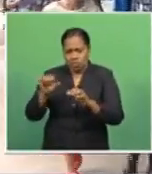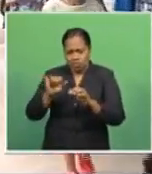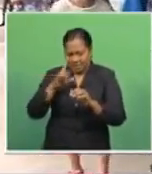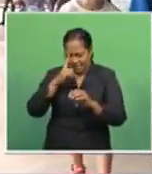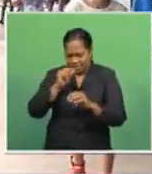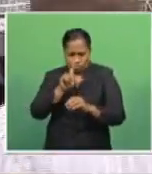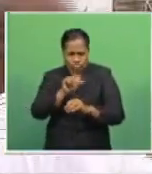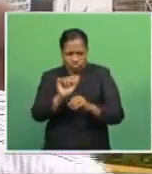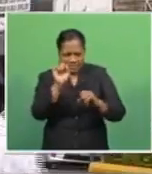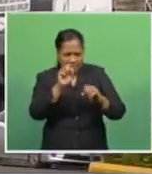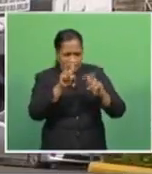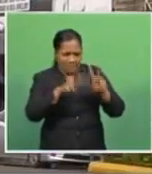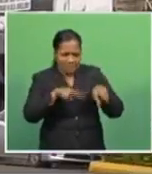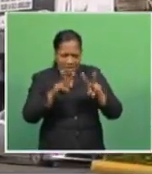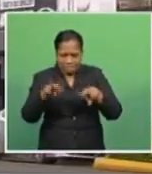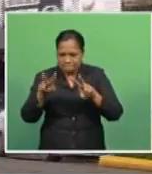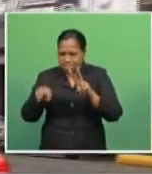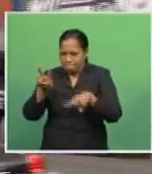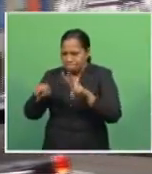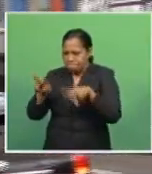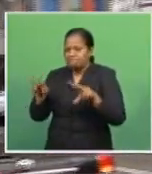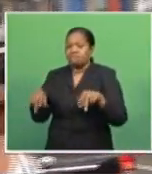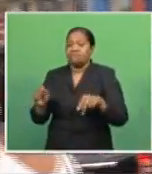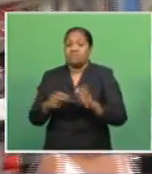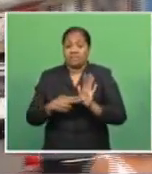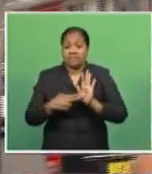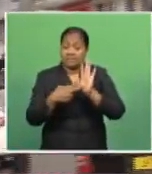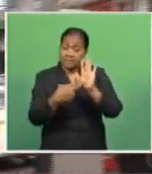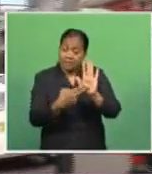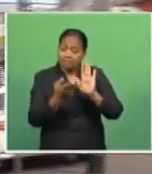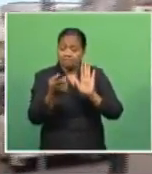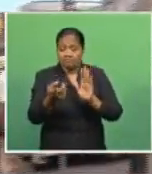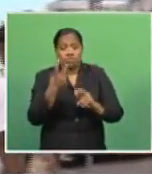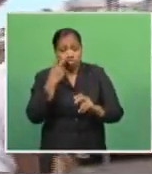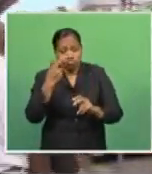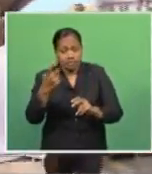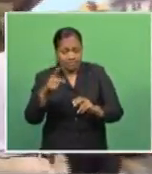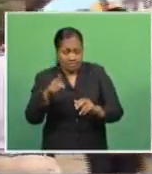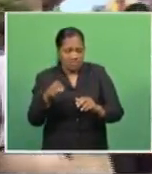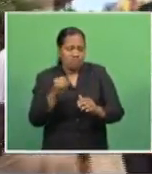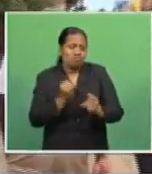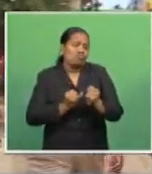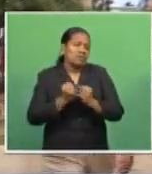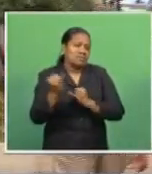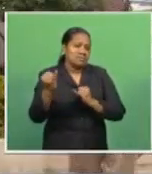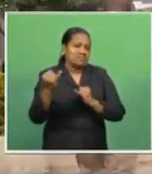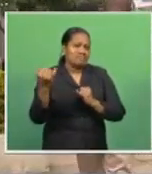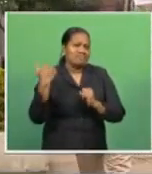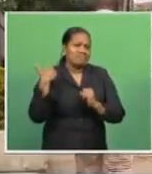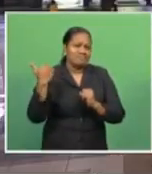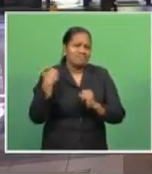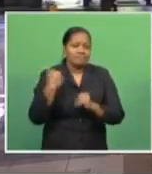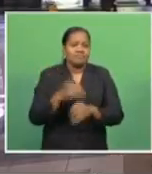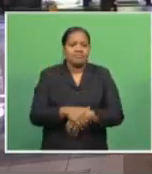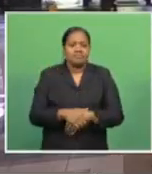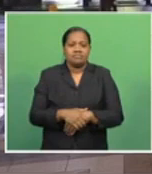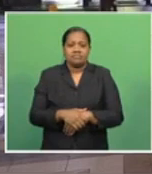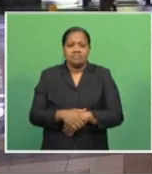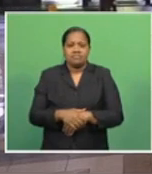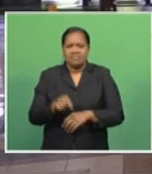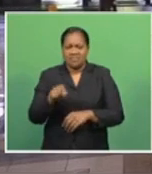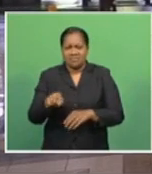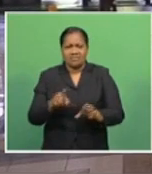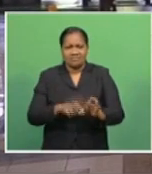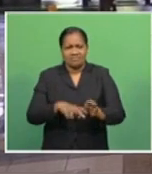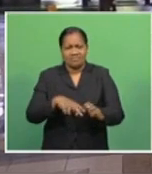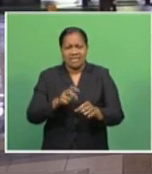Dr. Raju says Nandy is the hub of tourism and probably the worst affected. He says coupled with the loss of tourism is the losses suffered